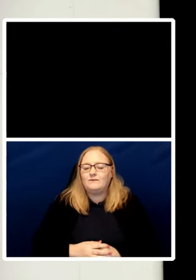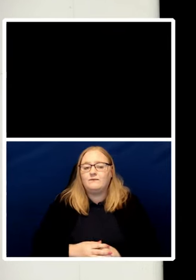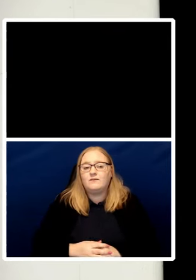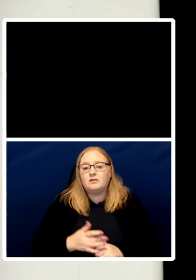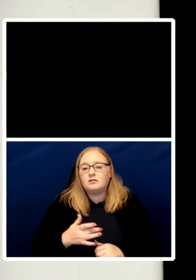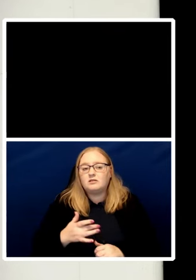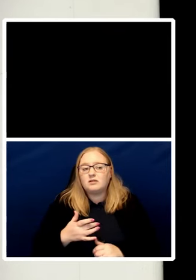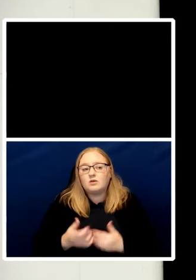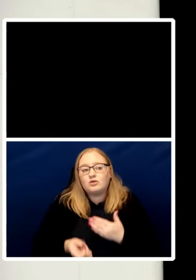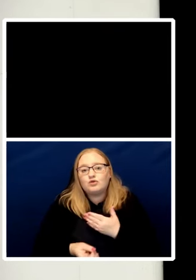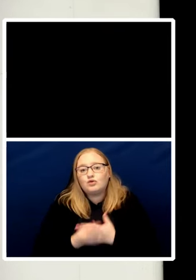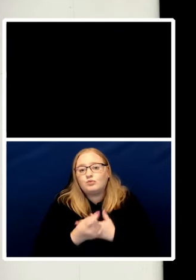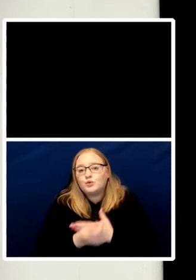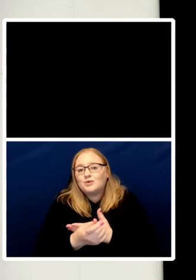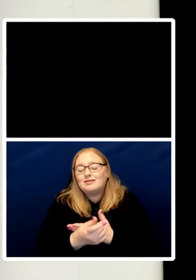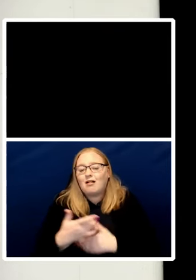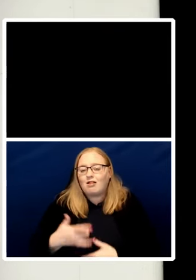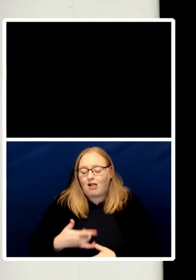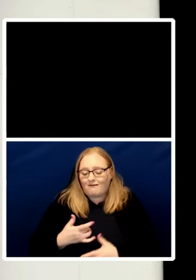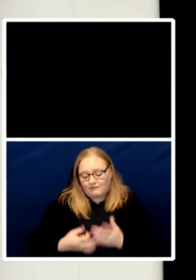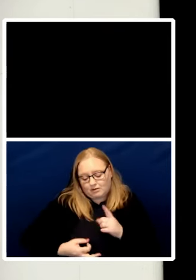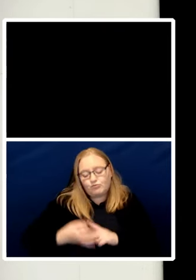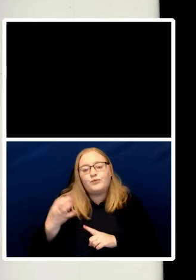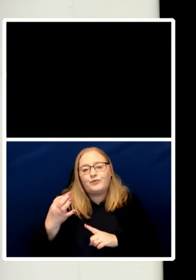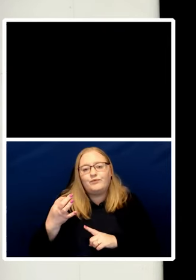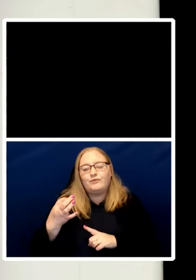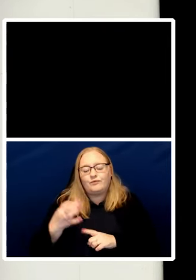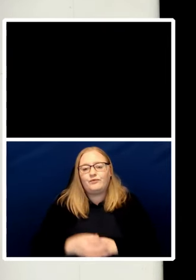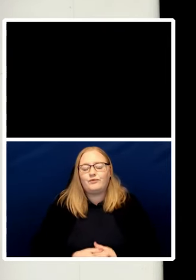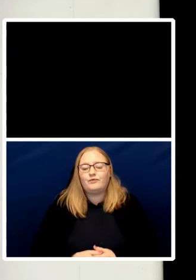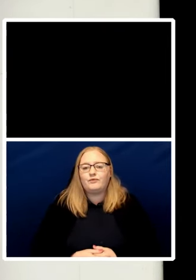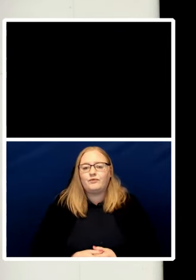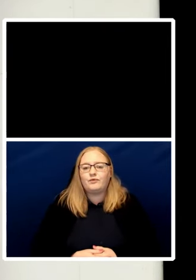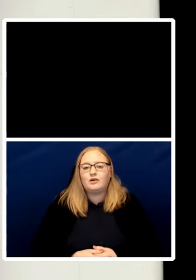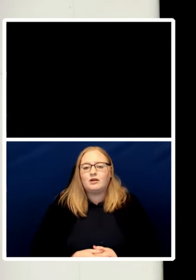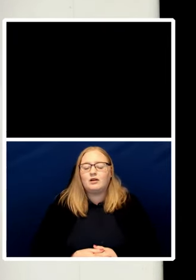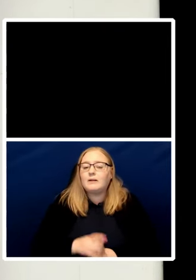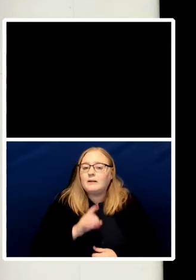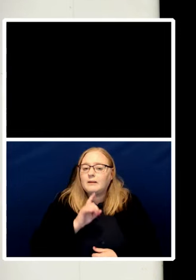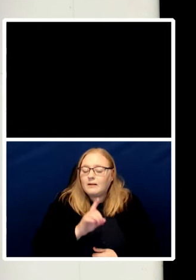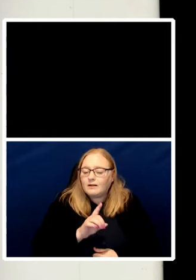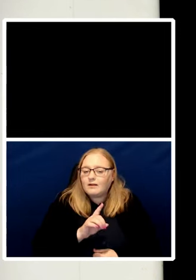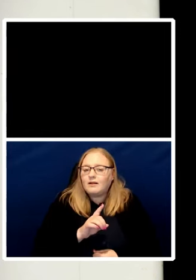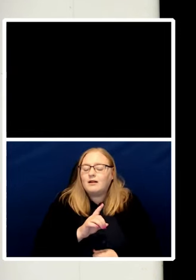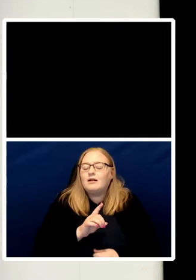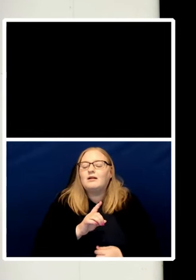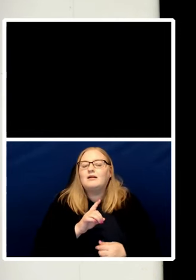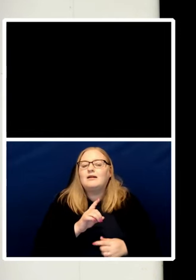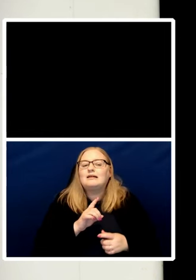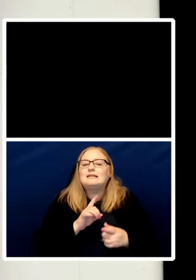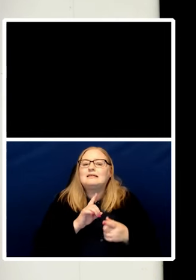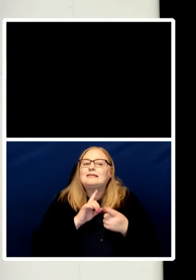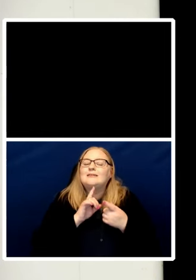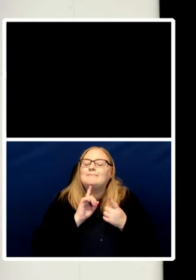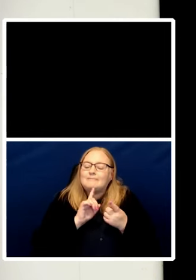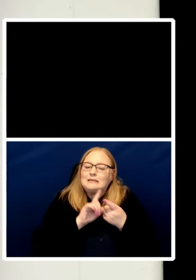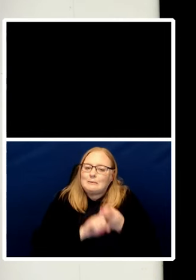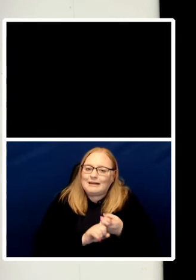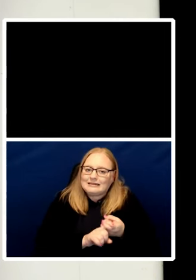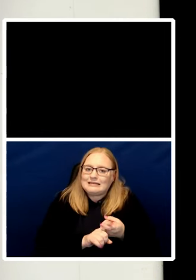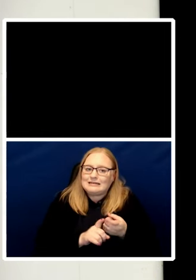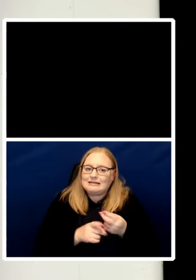that is dependent on it being something about which our culture cares